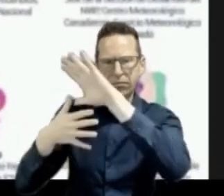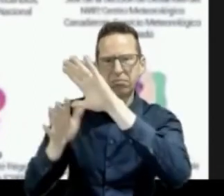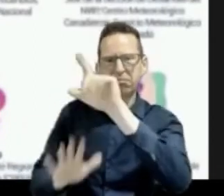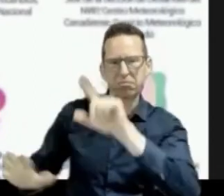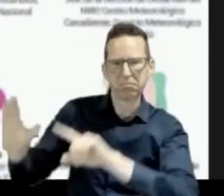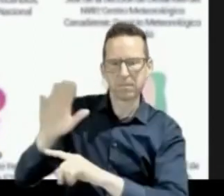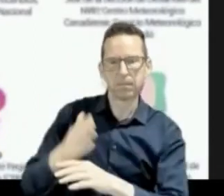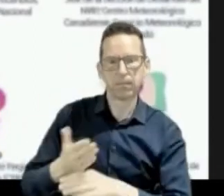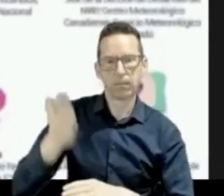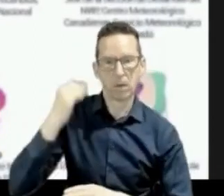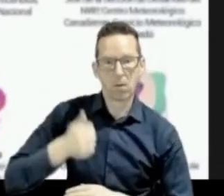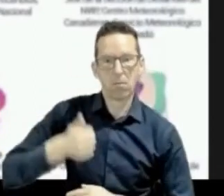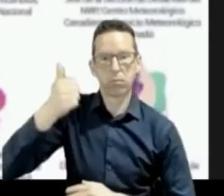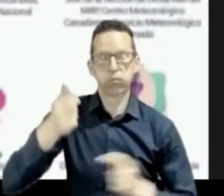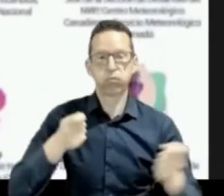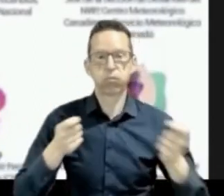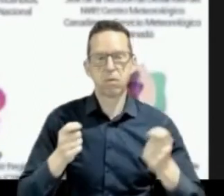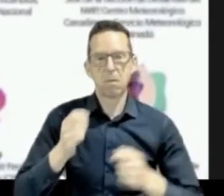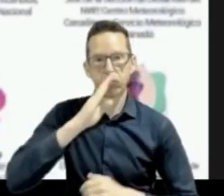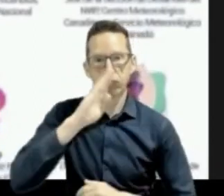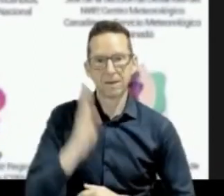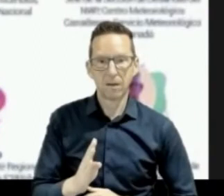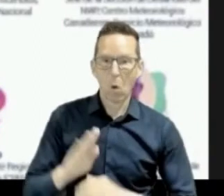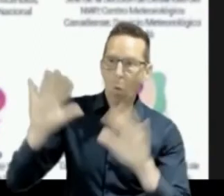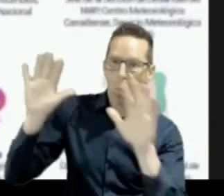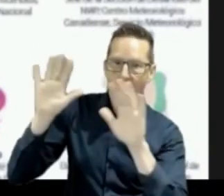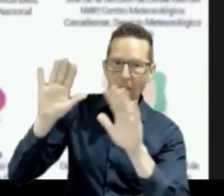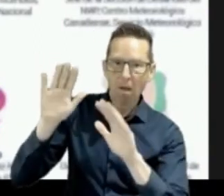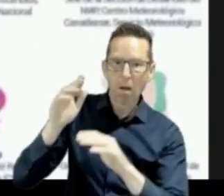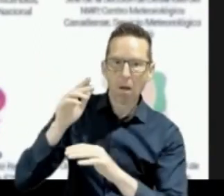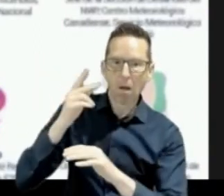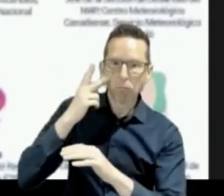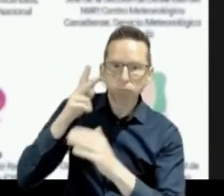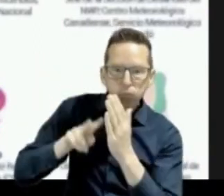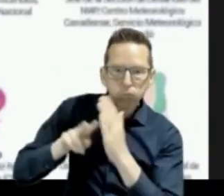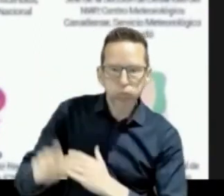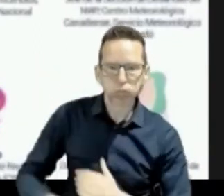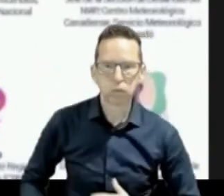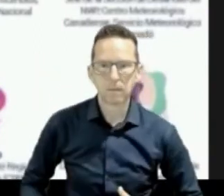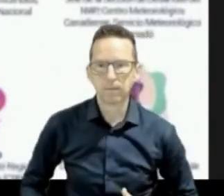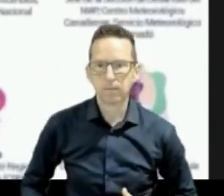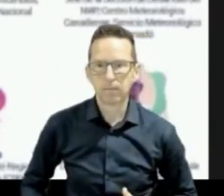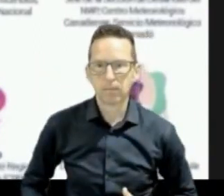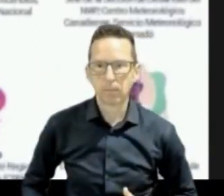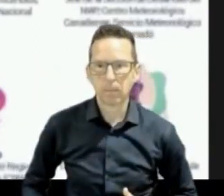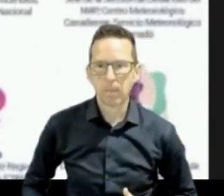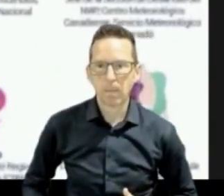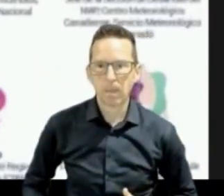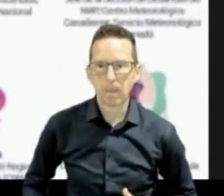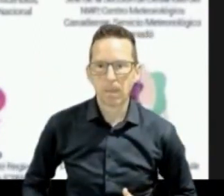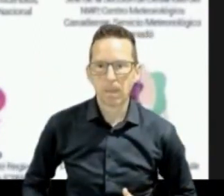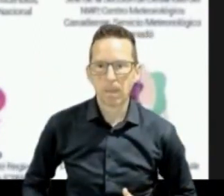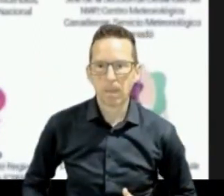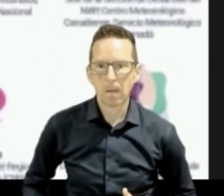Forecasts and Climatic Studies CPTEC He was the director for research and development policy and